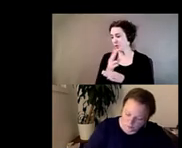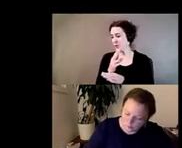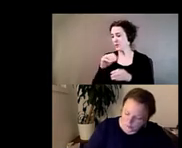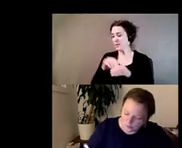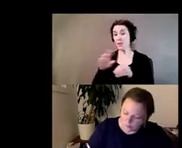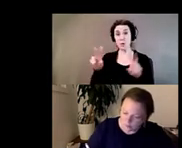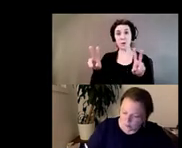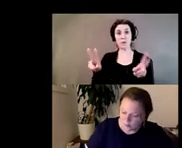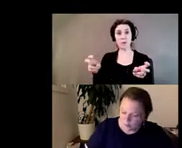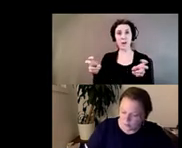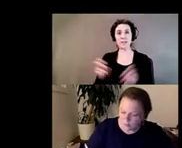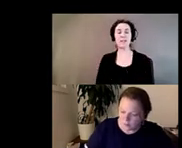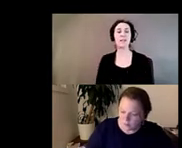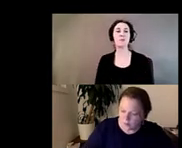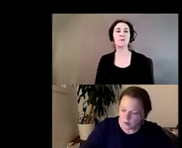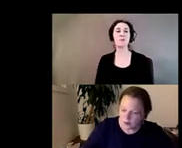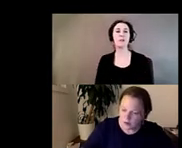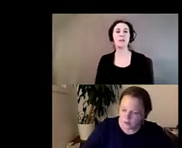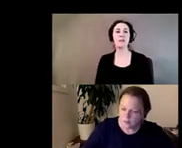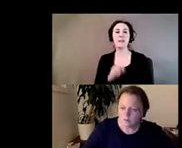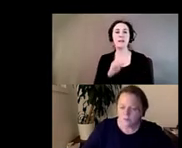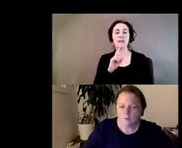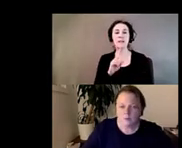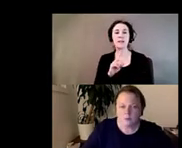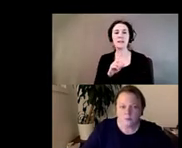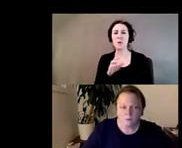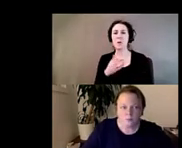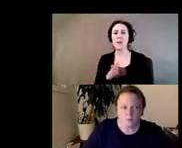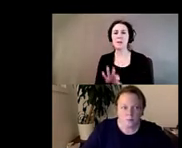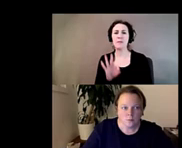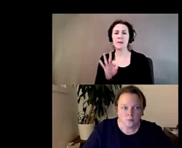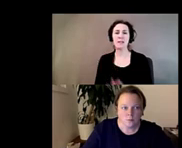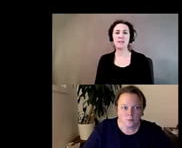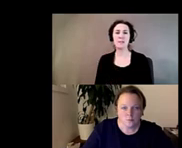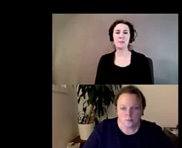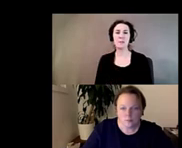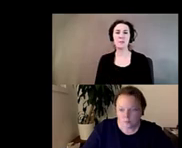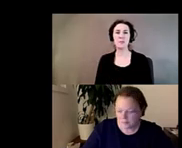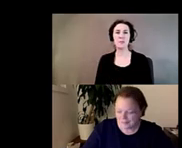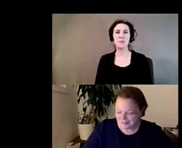phrasing is let me find it's on my highlighted sheet